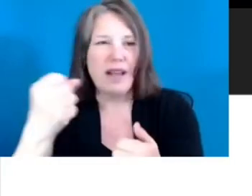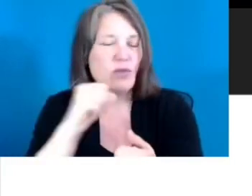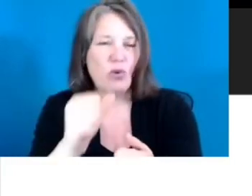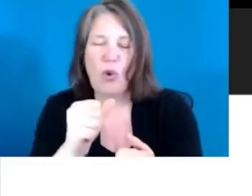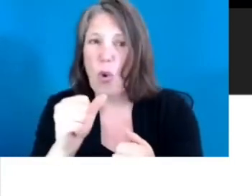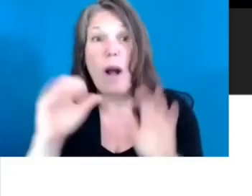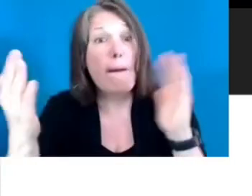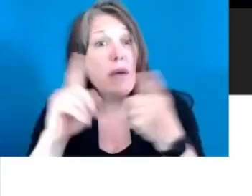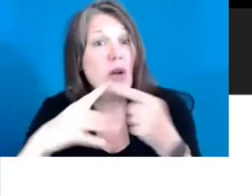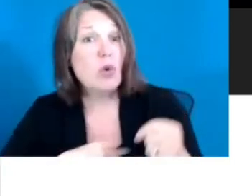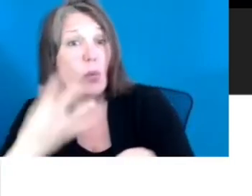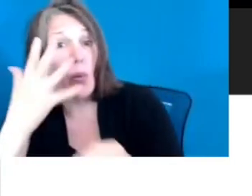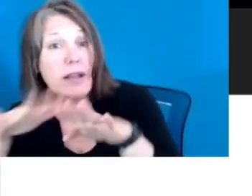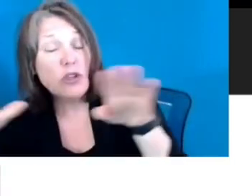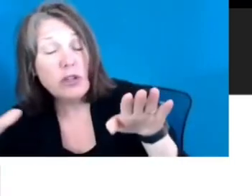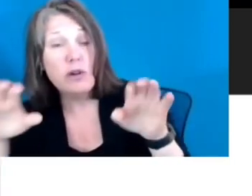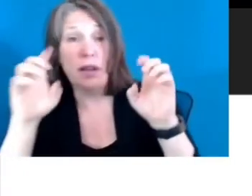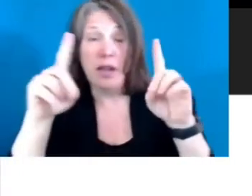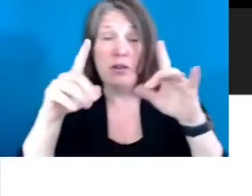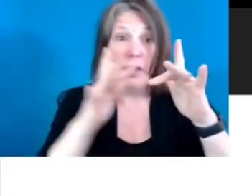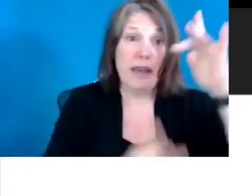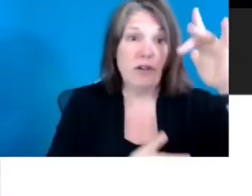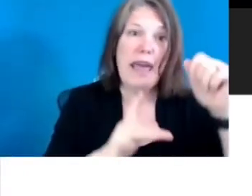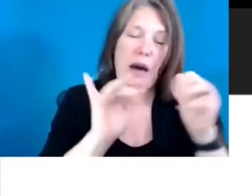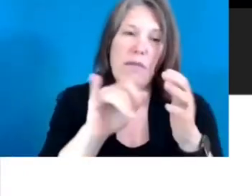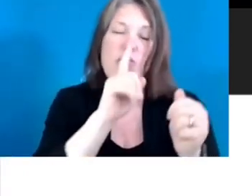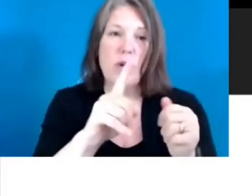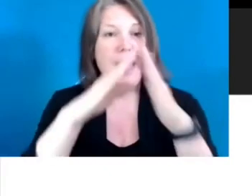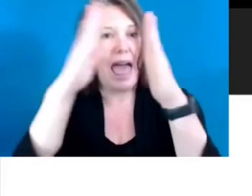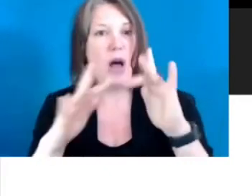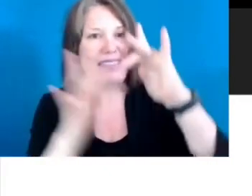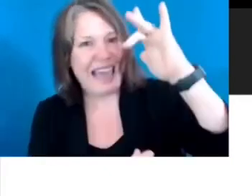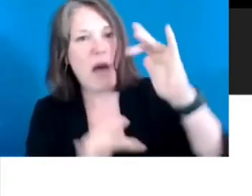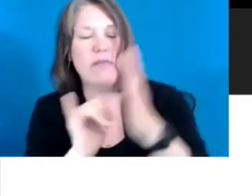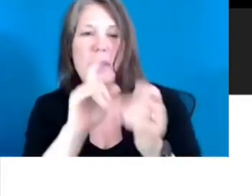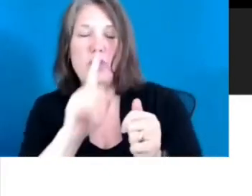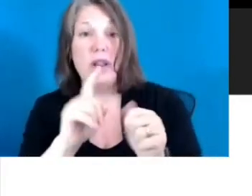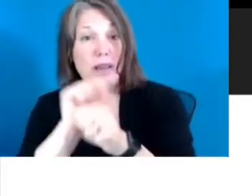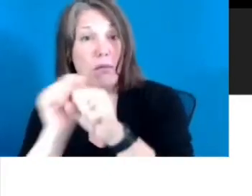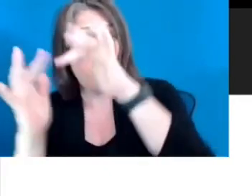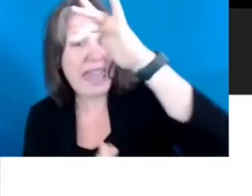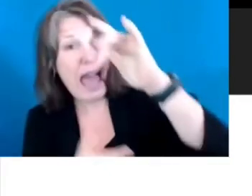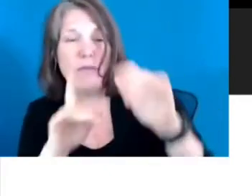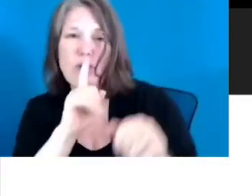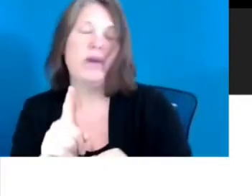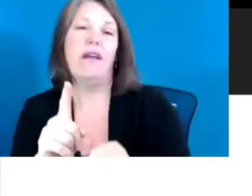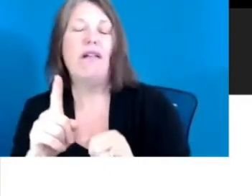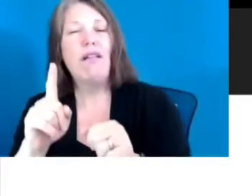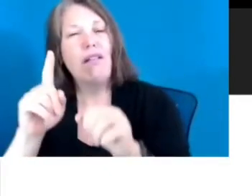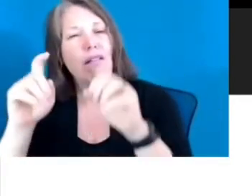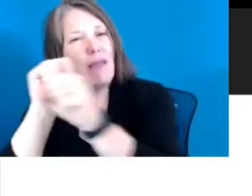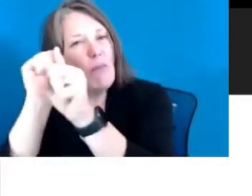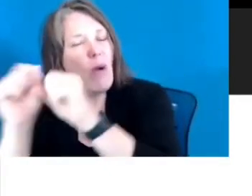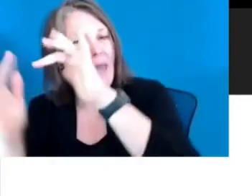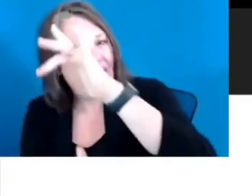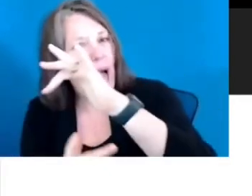compared to white children. The education gap is real. The housing gap is real. Employment gap is real. The mental health gap is real. This stuff is